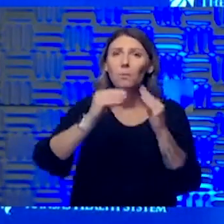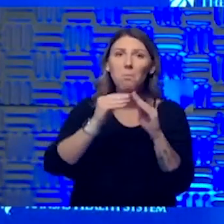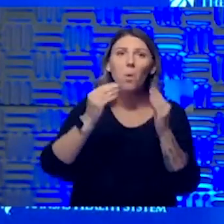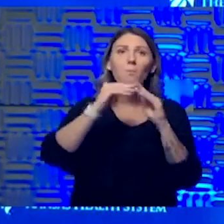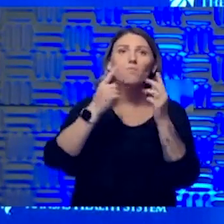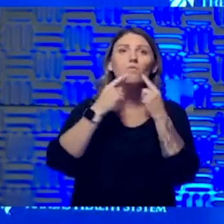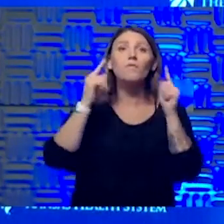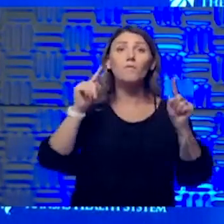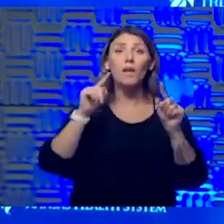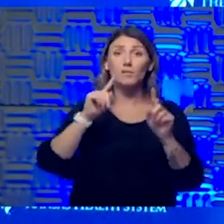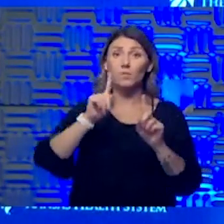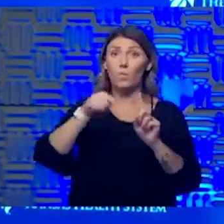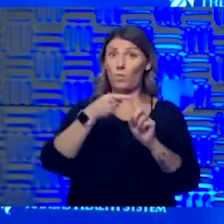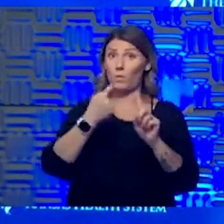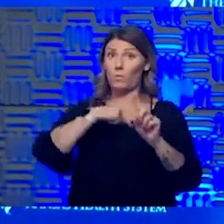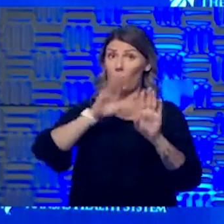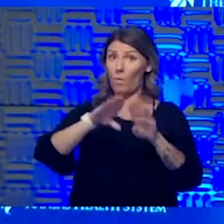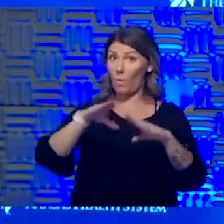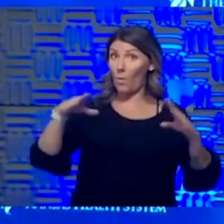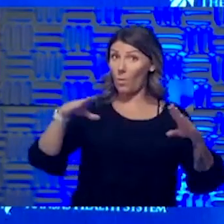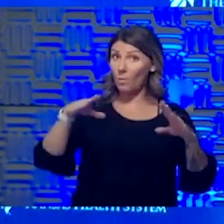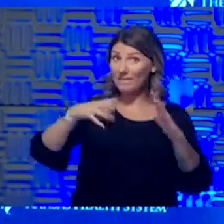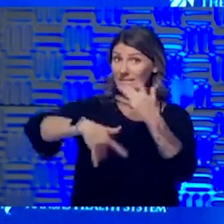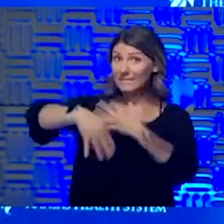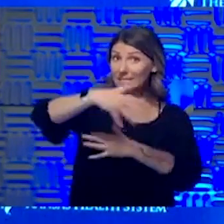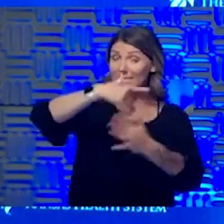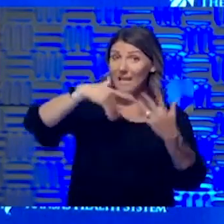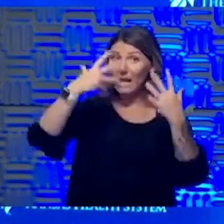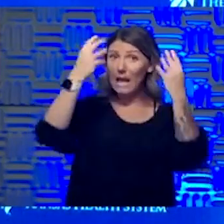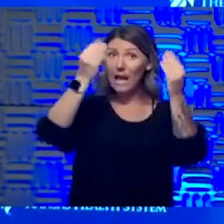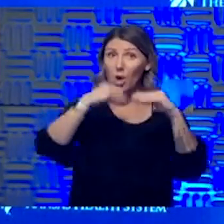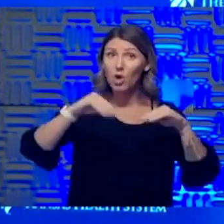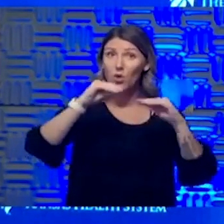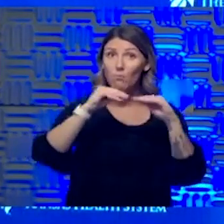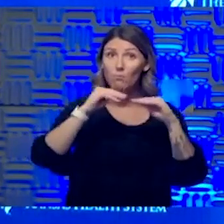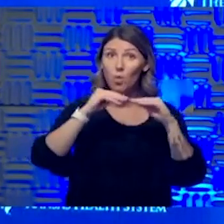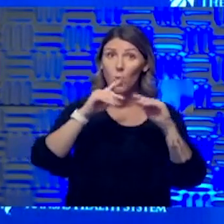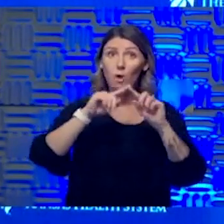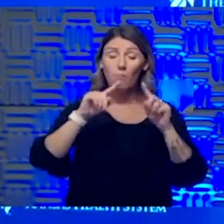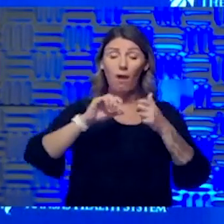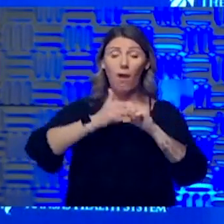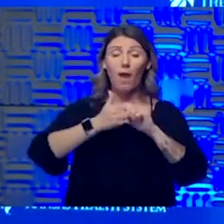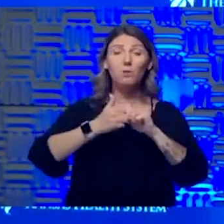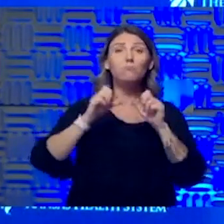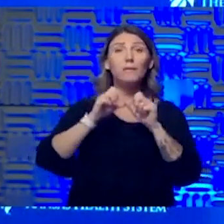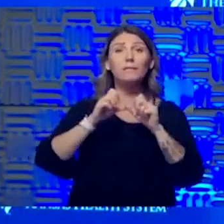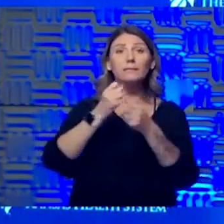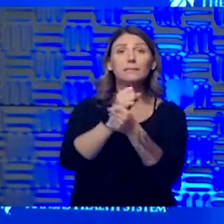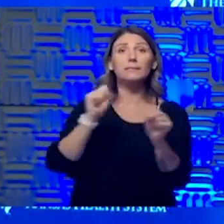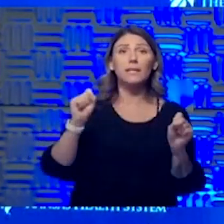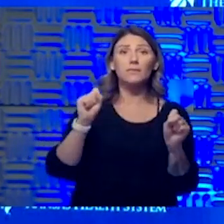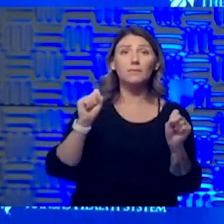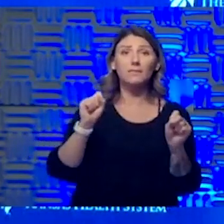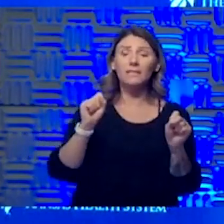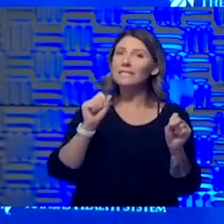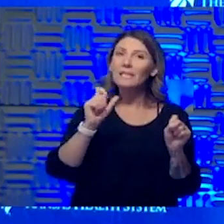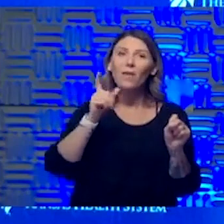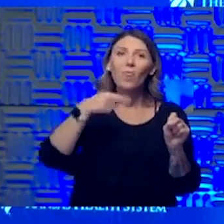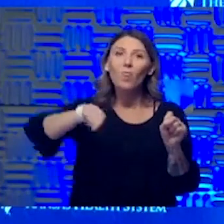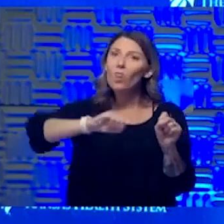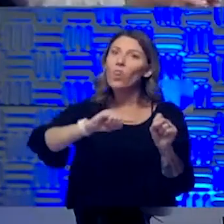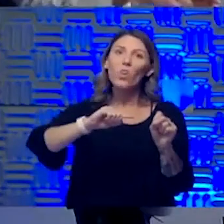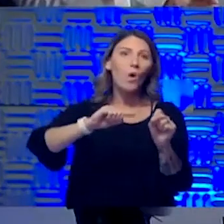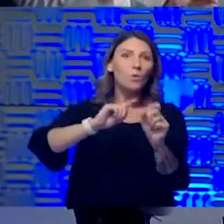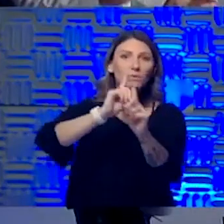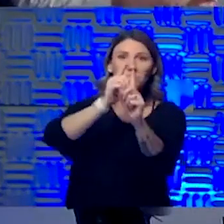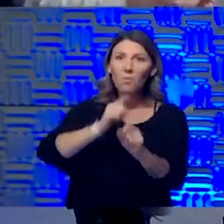open up society, we do get out more, the rules of how to keep yourself safe and not be vulnerable do not change. Yeah. And